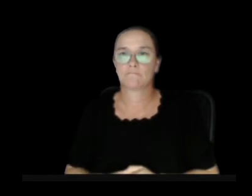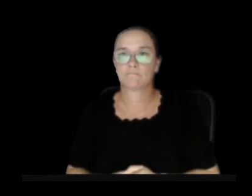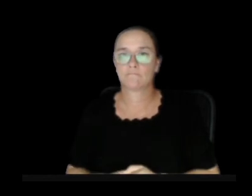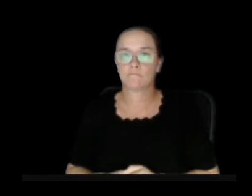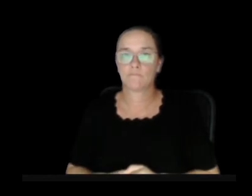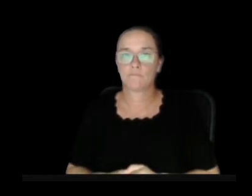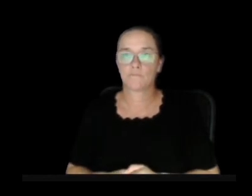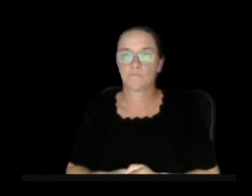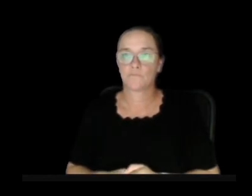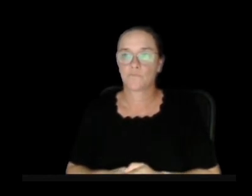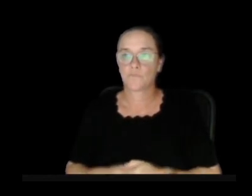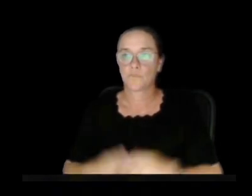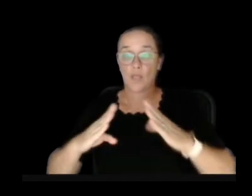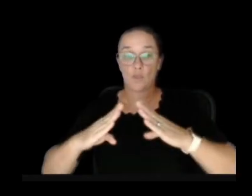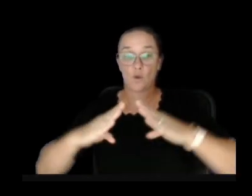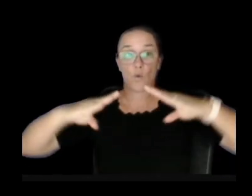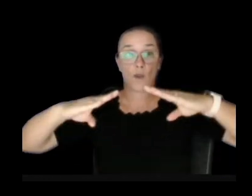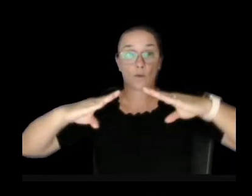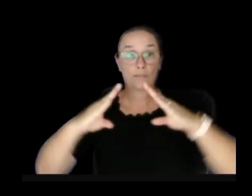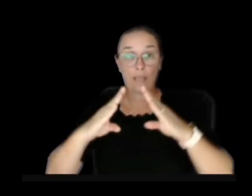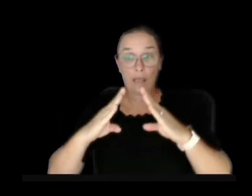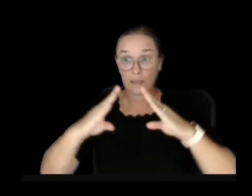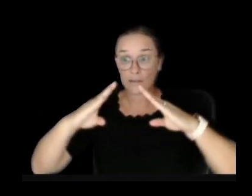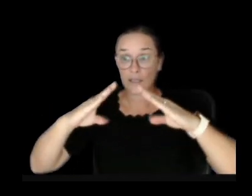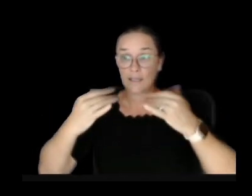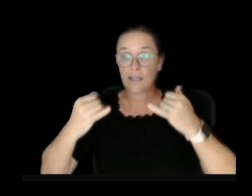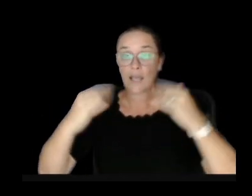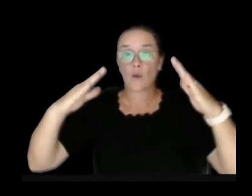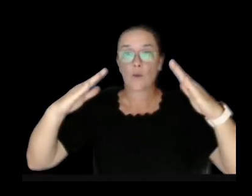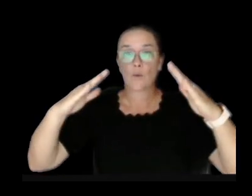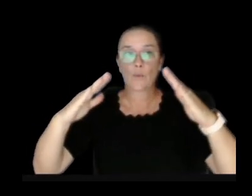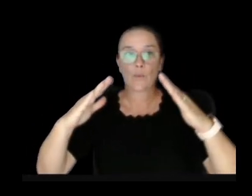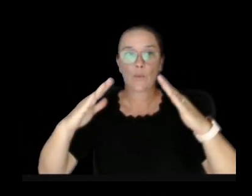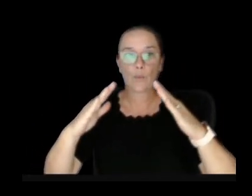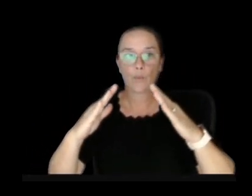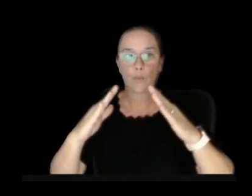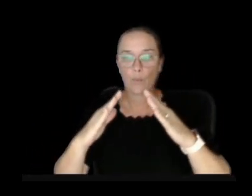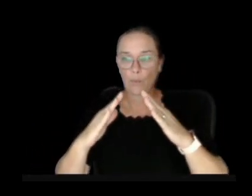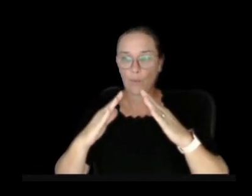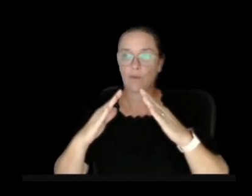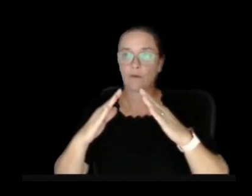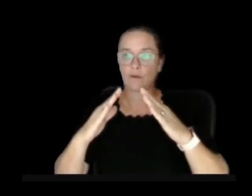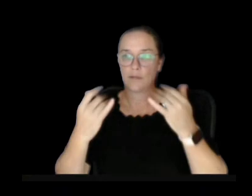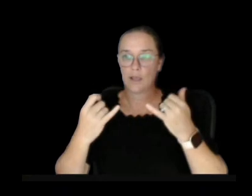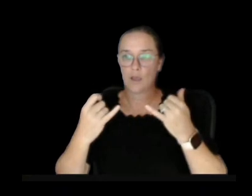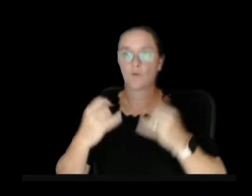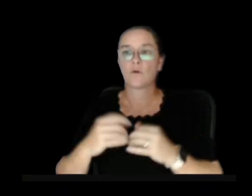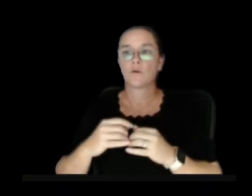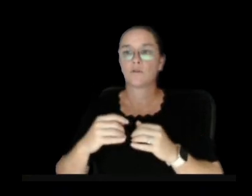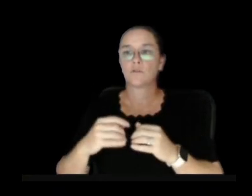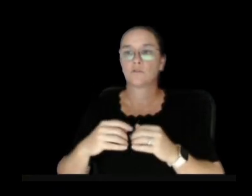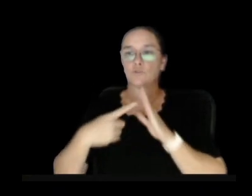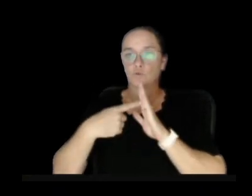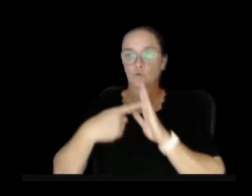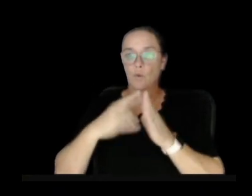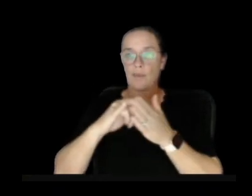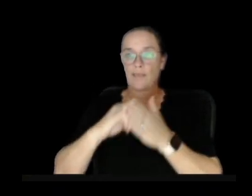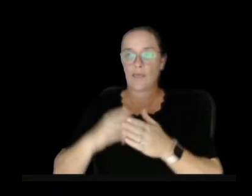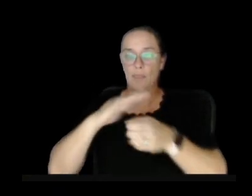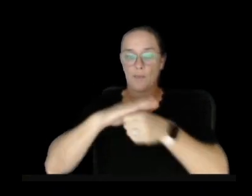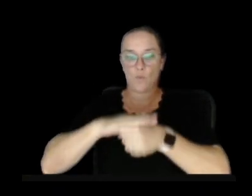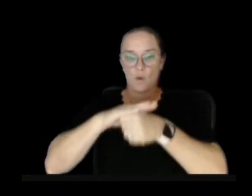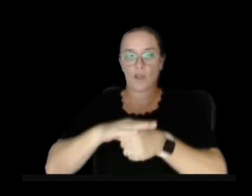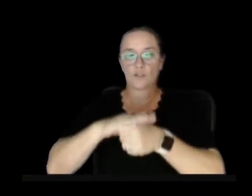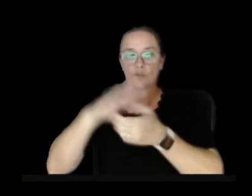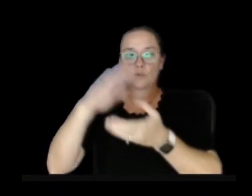The ground tilt has now begun to deflate at Kilauea summit reflecting the release and pressure as this episode